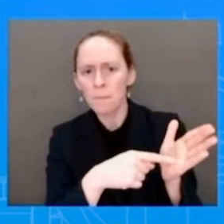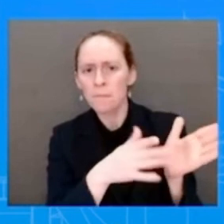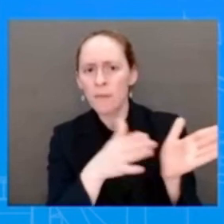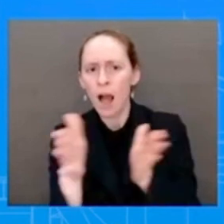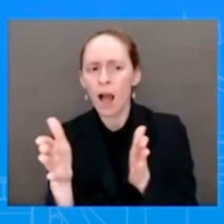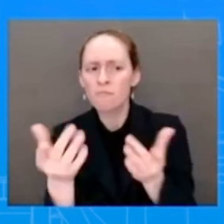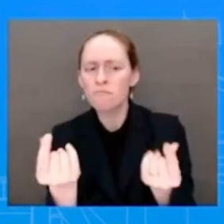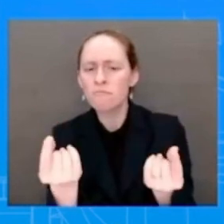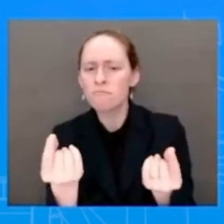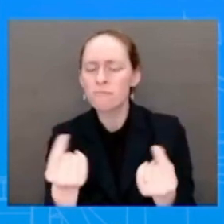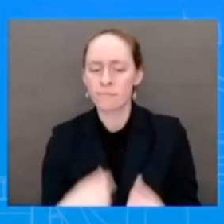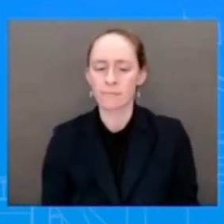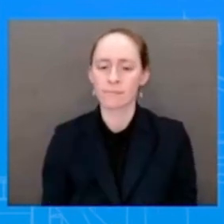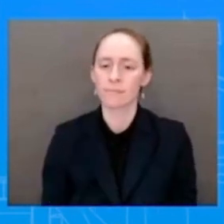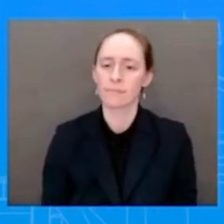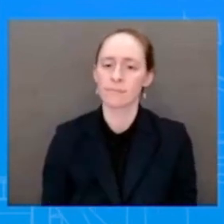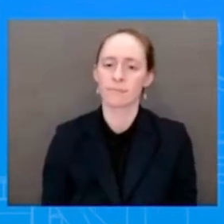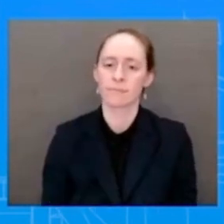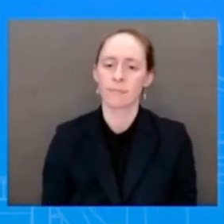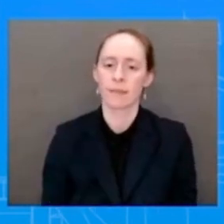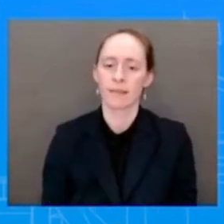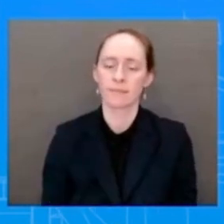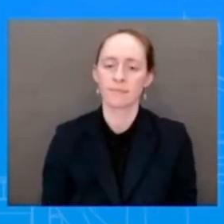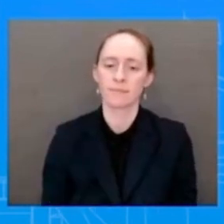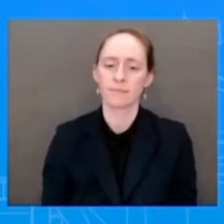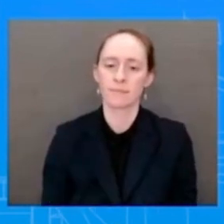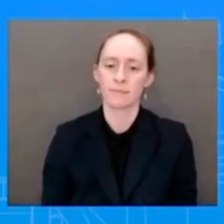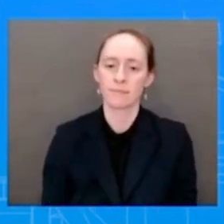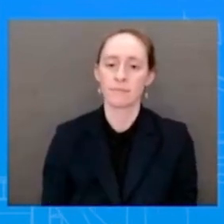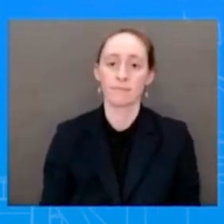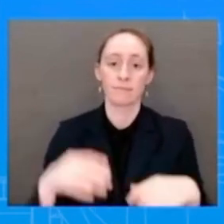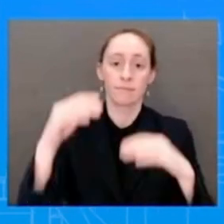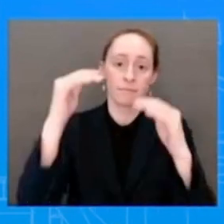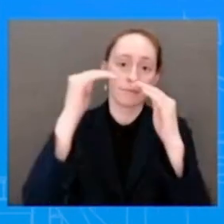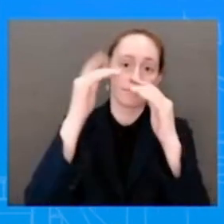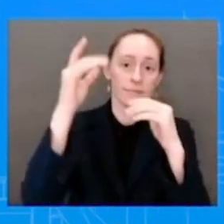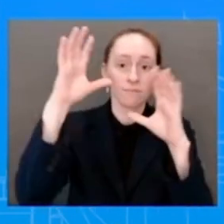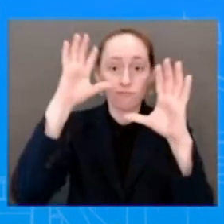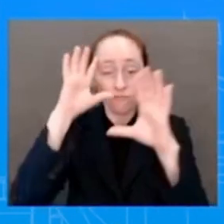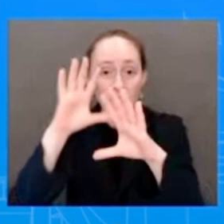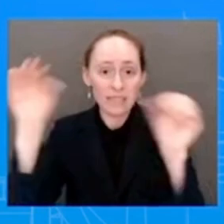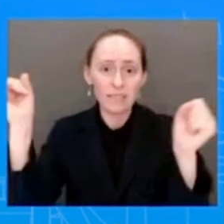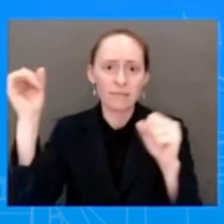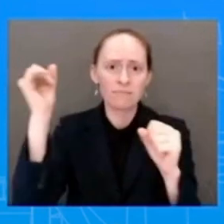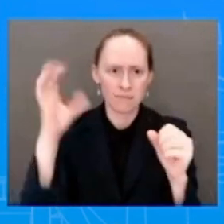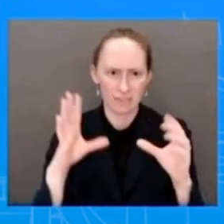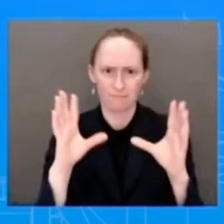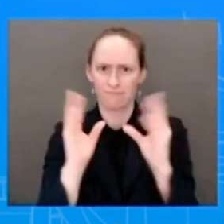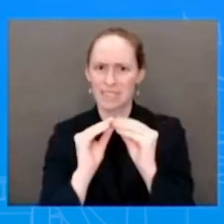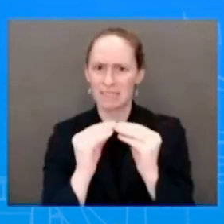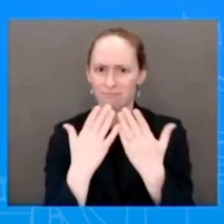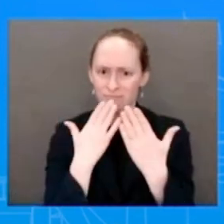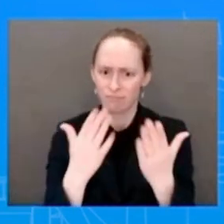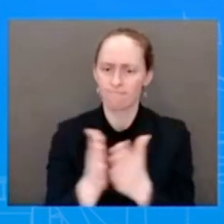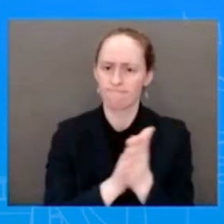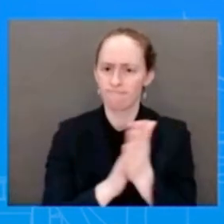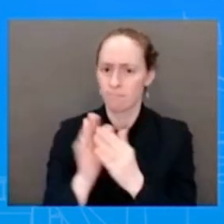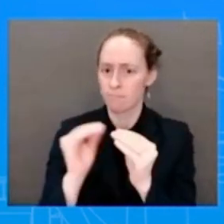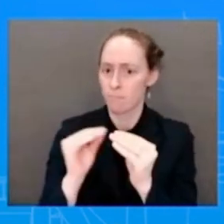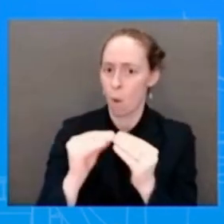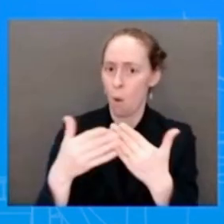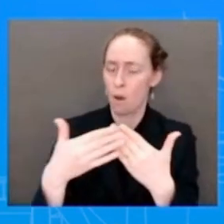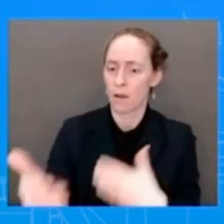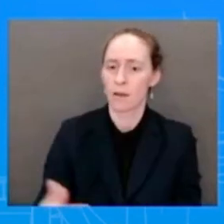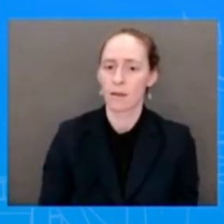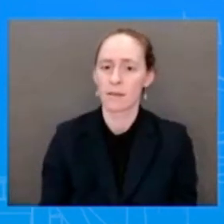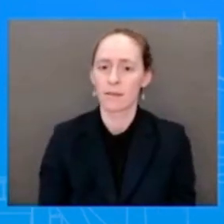and the speaker had a very productive conversation and we're looking to continue to have those talks. Okay. And then the